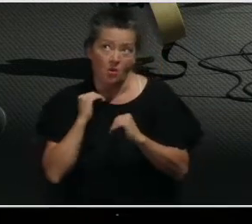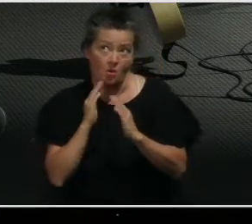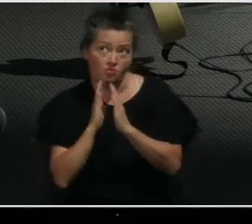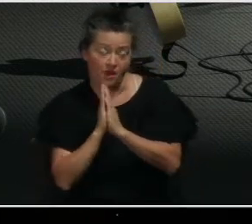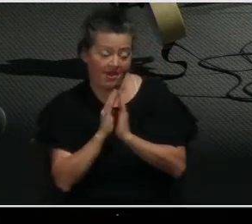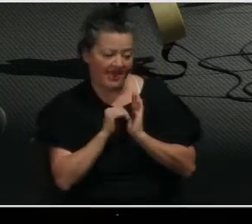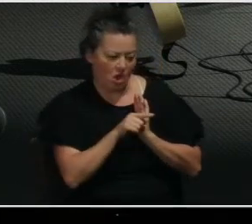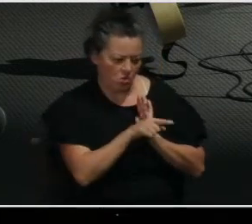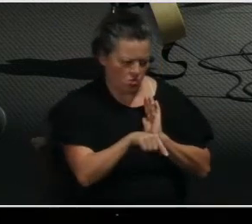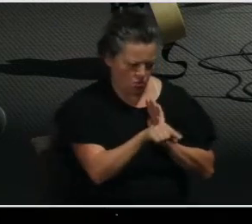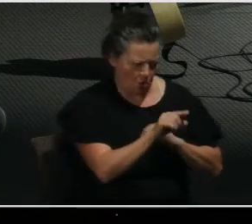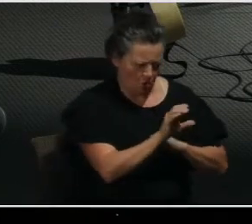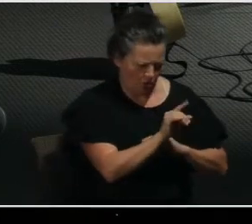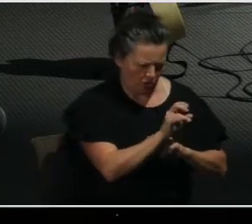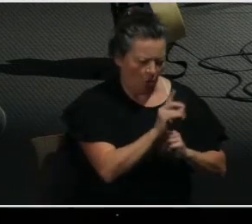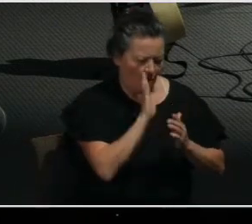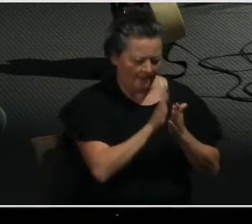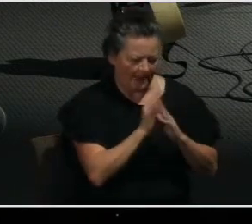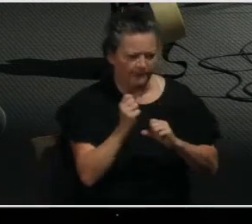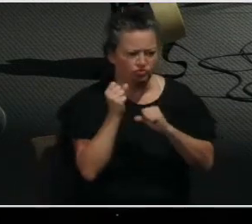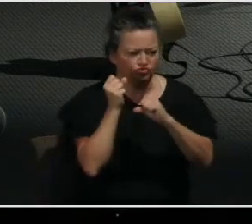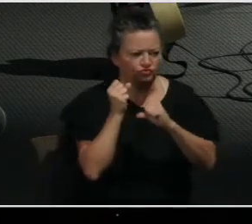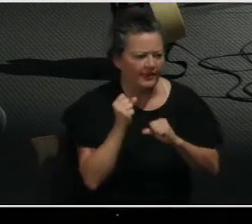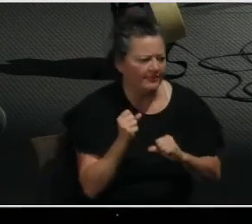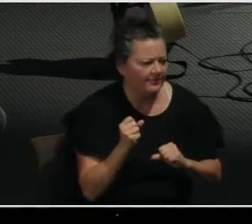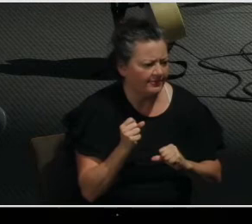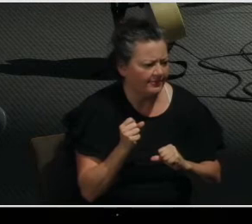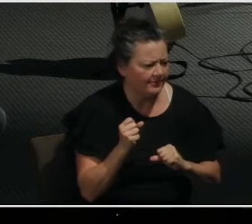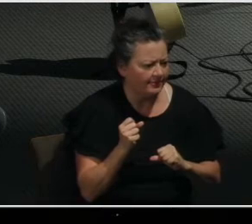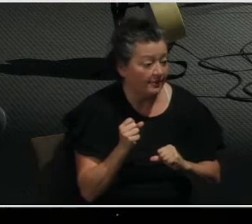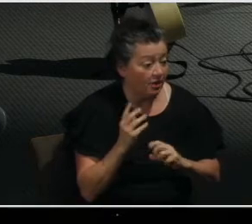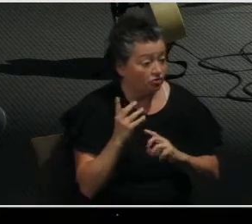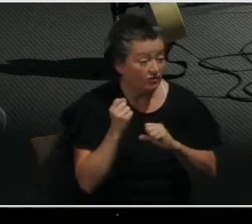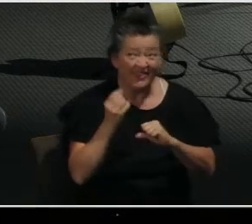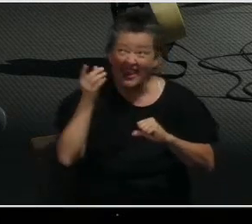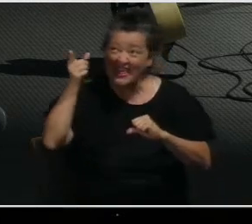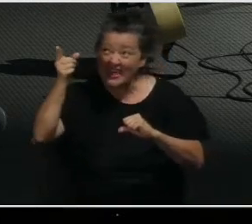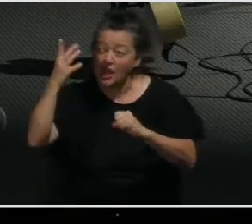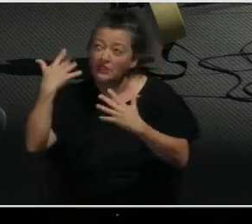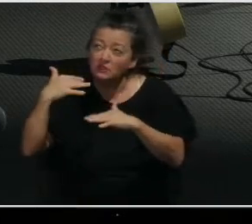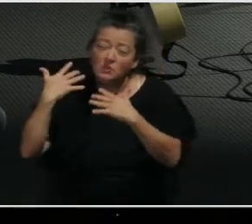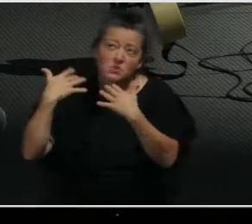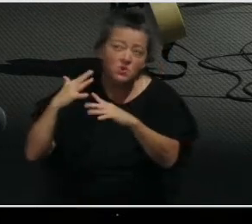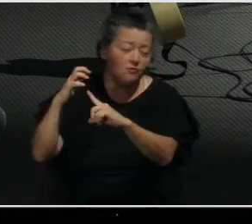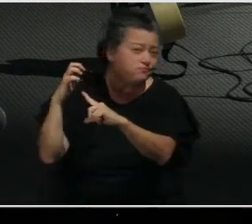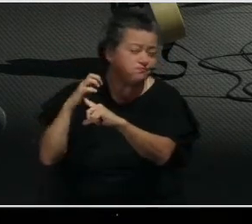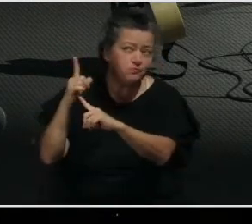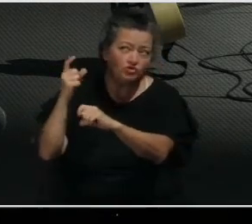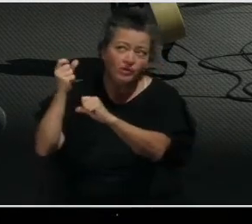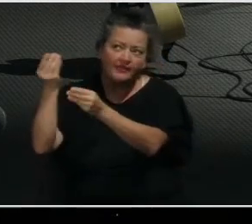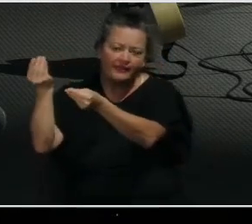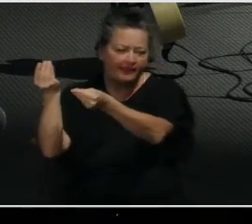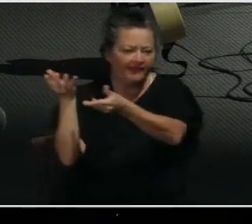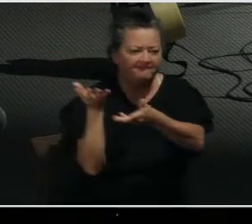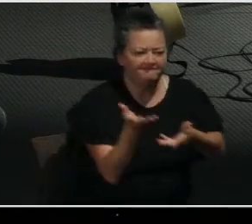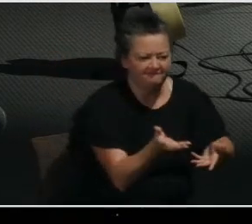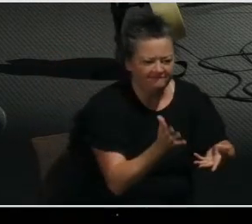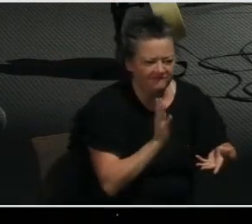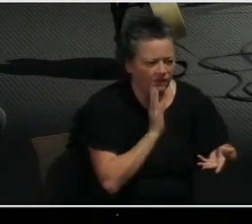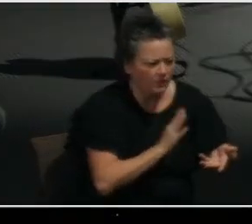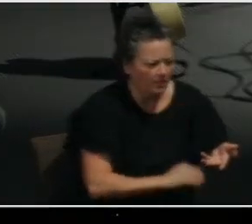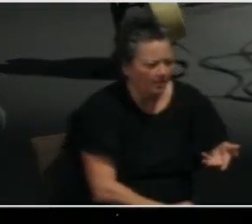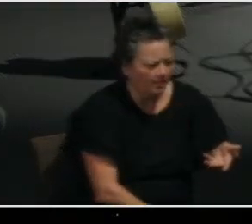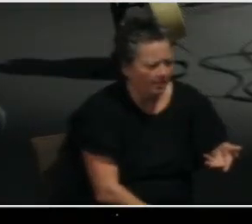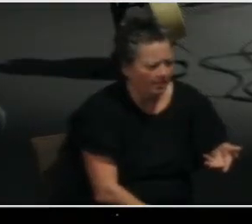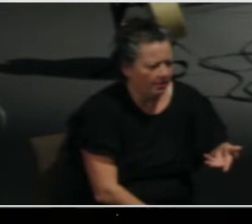power according to His glorious might. This is what Paul prays for them. This is what is an example or